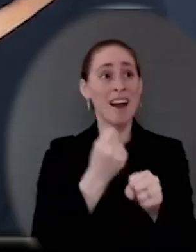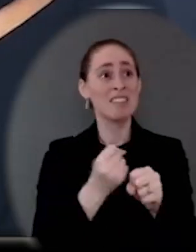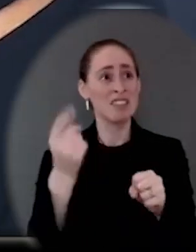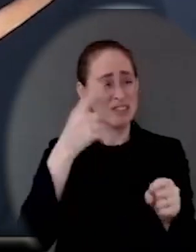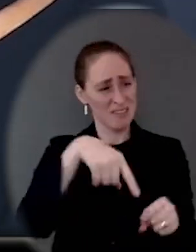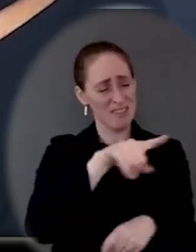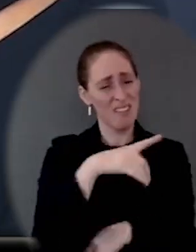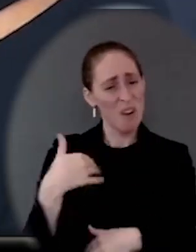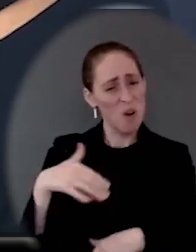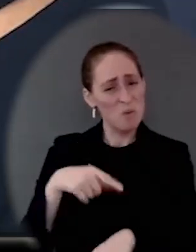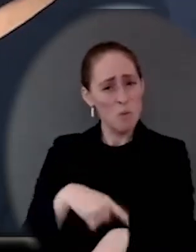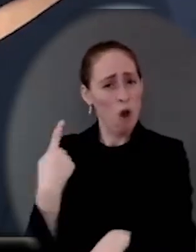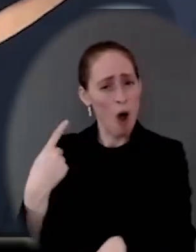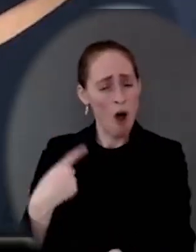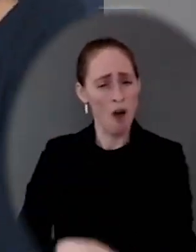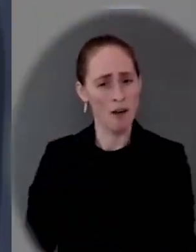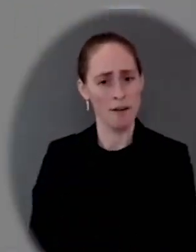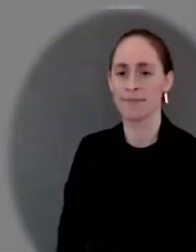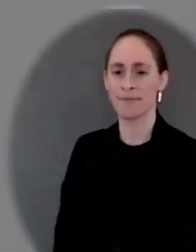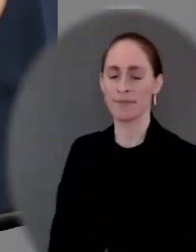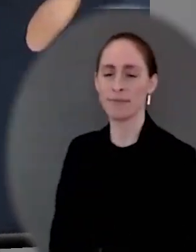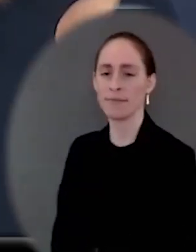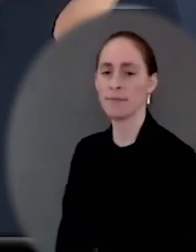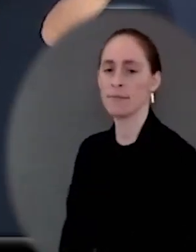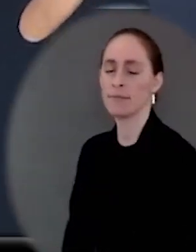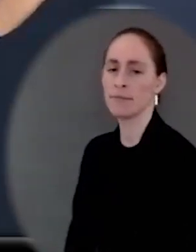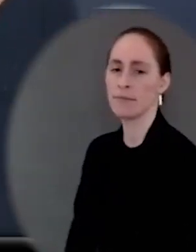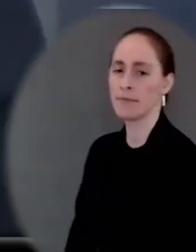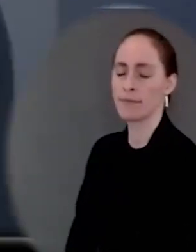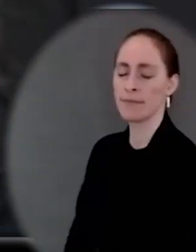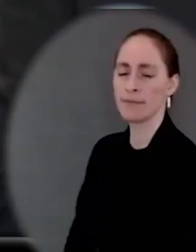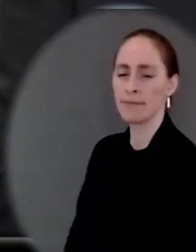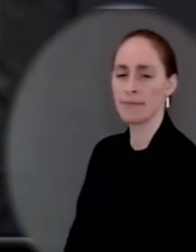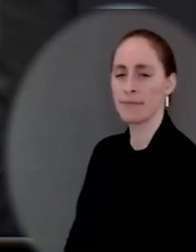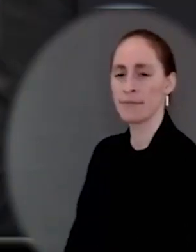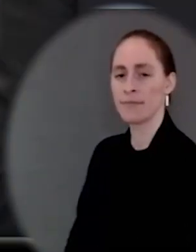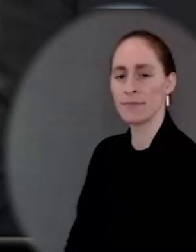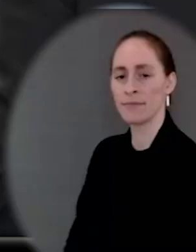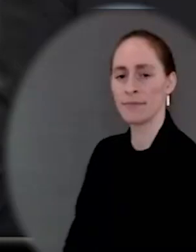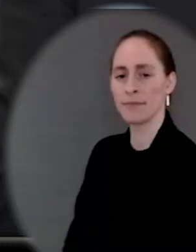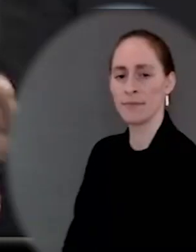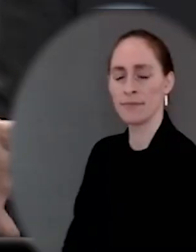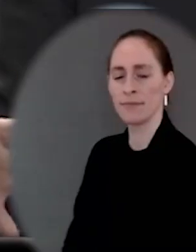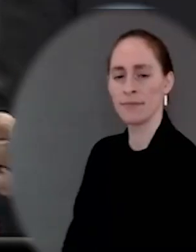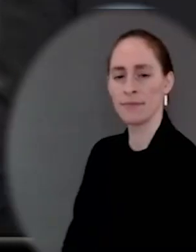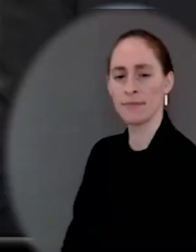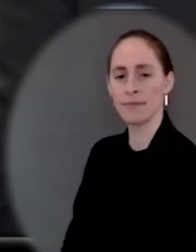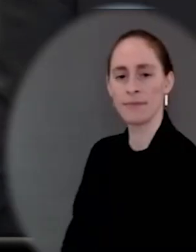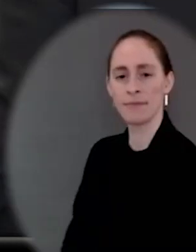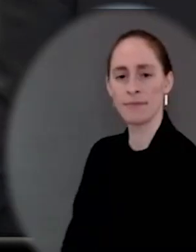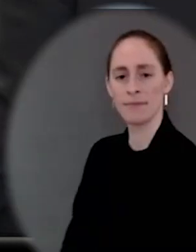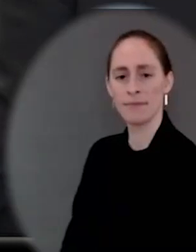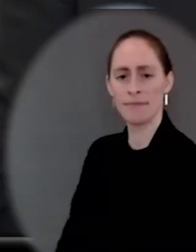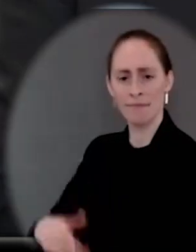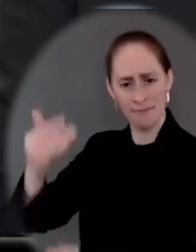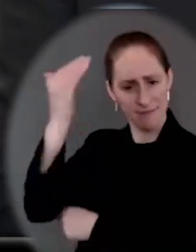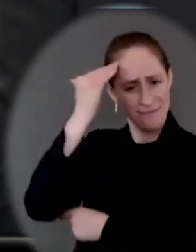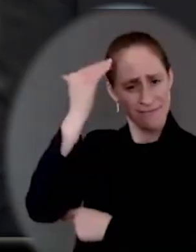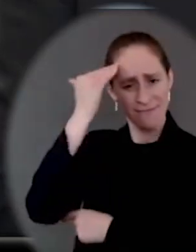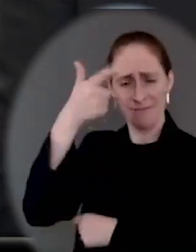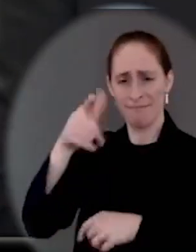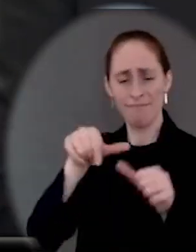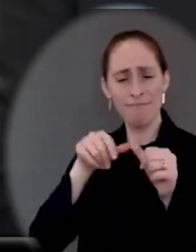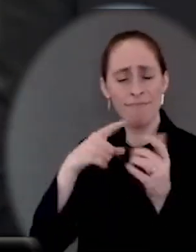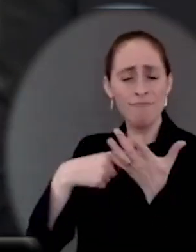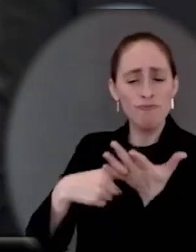anyone across this country, incredibly serious. You guys have been consistent on your argument as it relates to Build Back Better and inflation now for weeks,